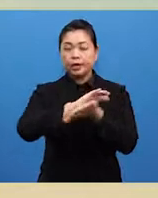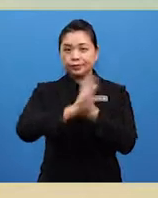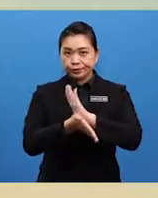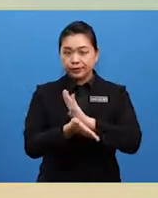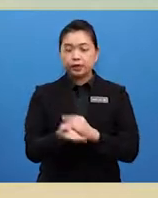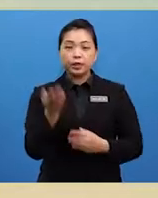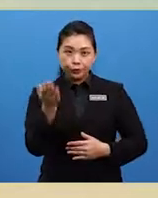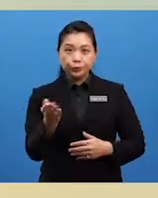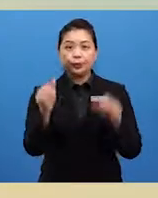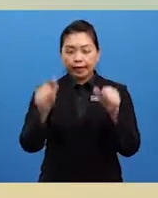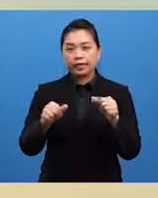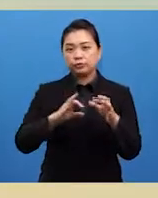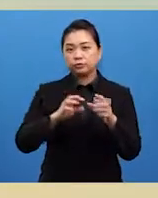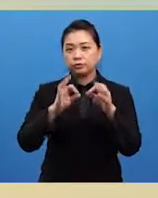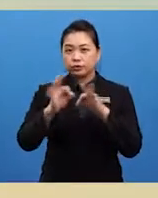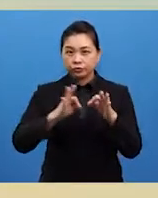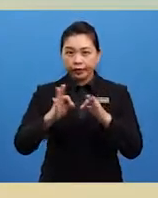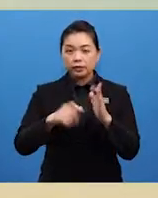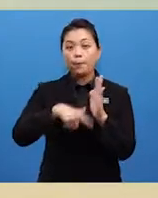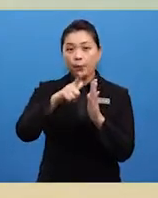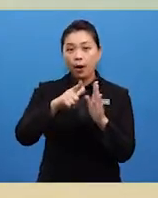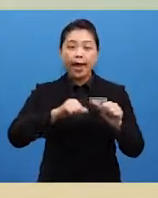describe more actions.